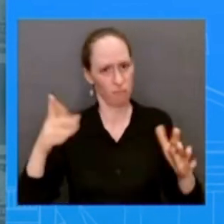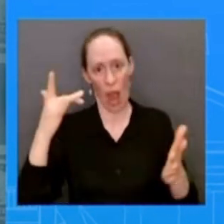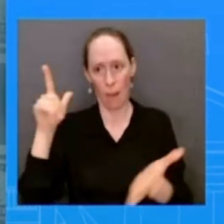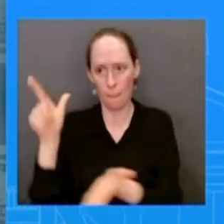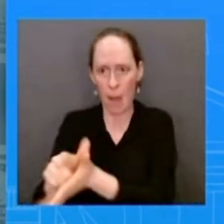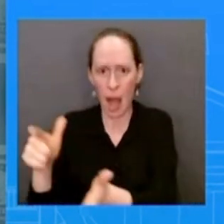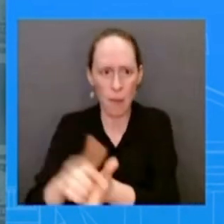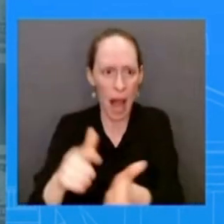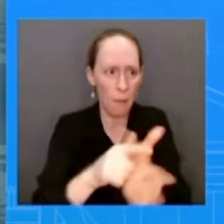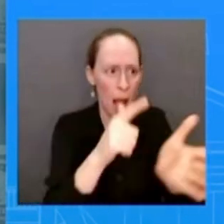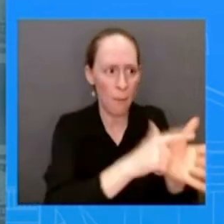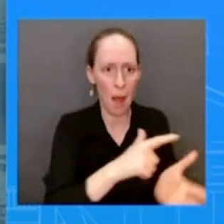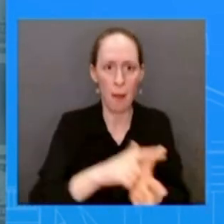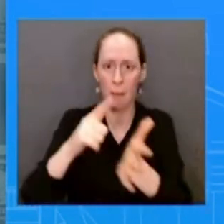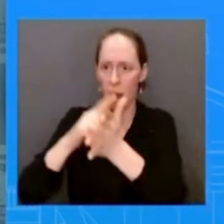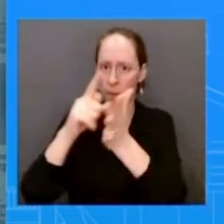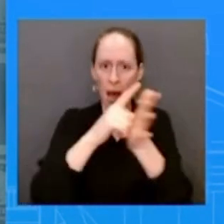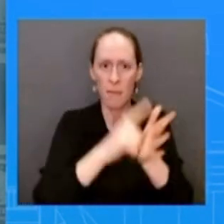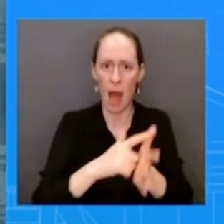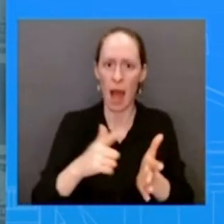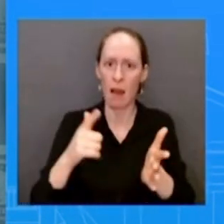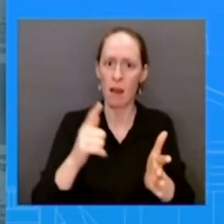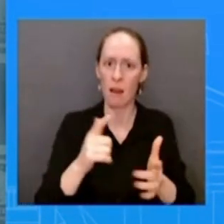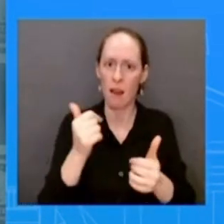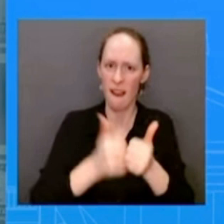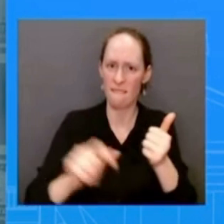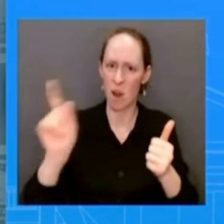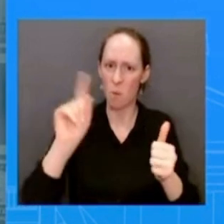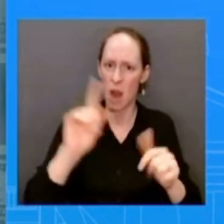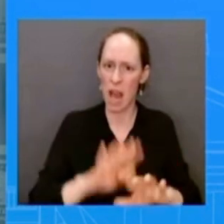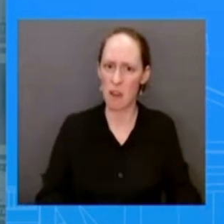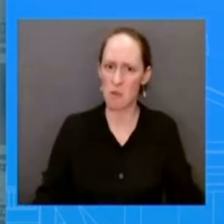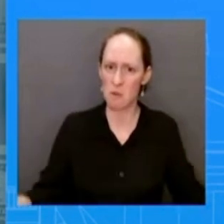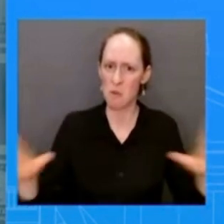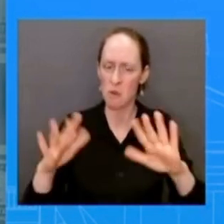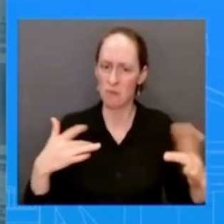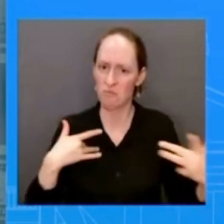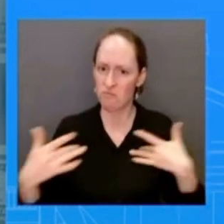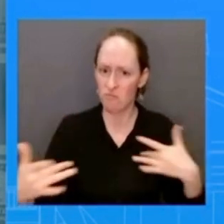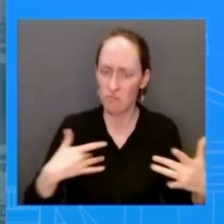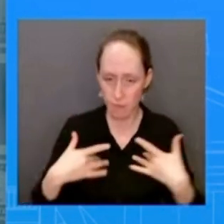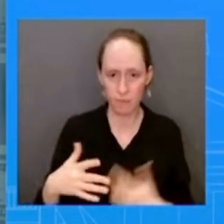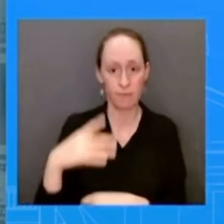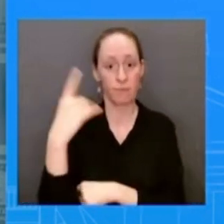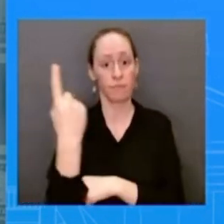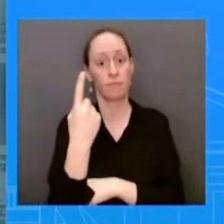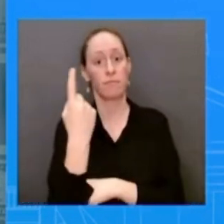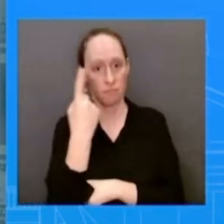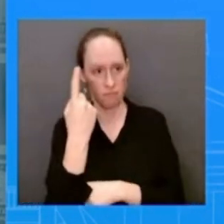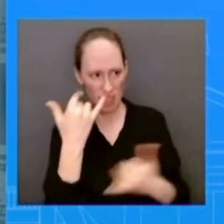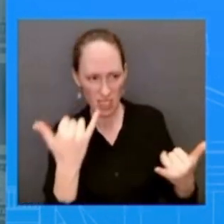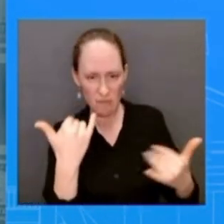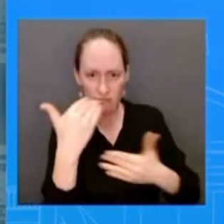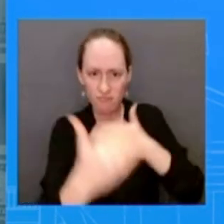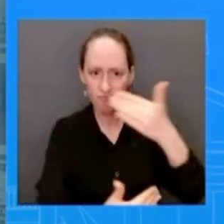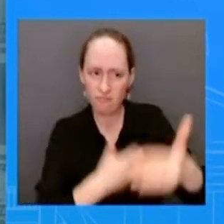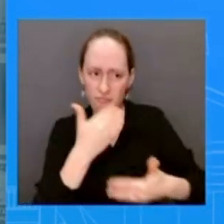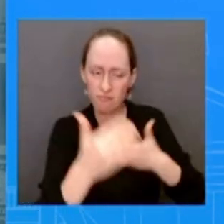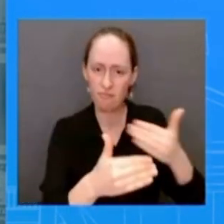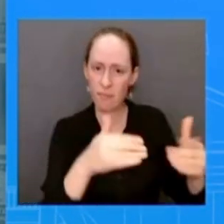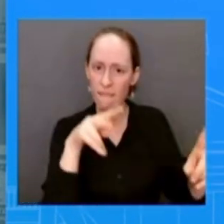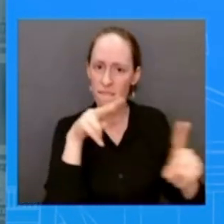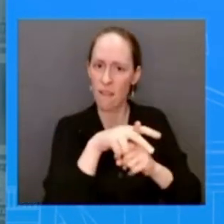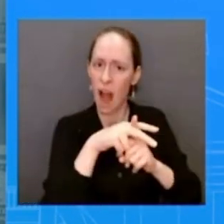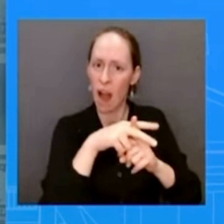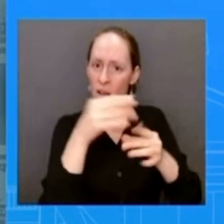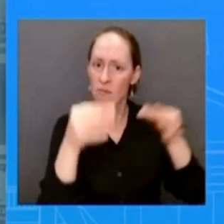filed today in texas we unfortunately heard devastating firsthand accounts of women's lives almost lost after they